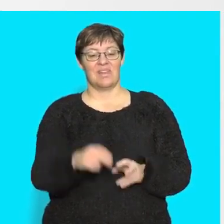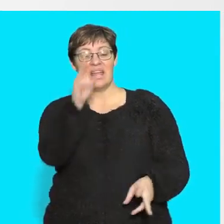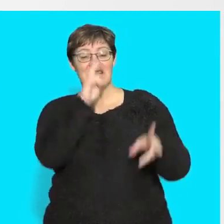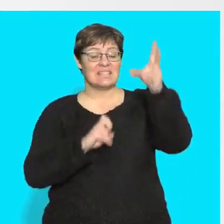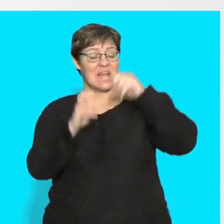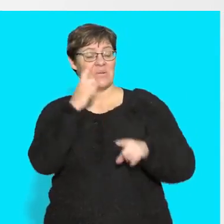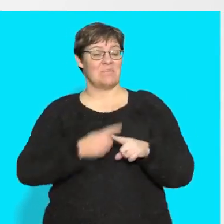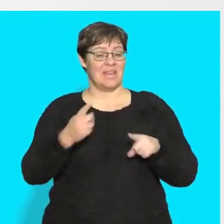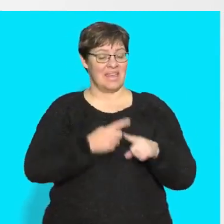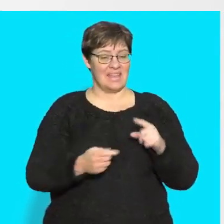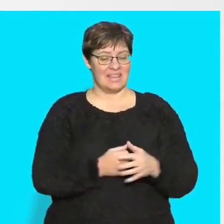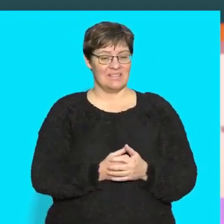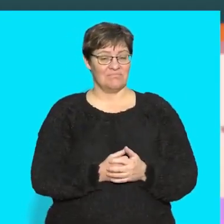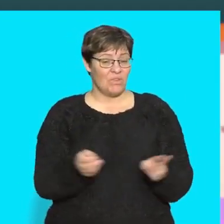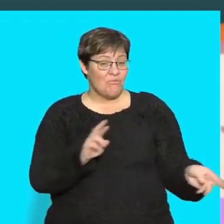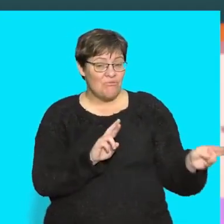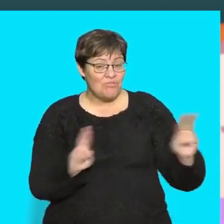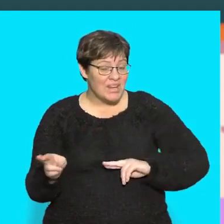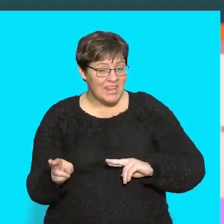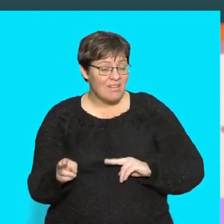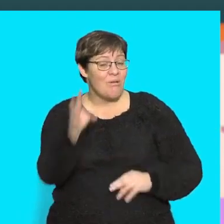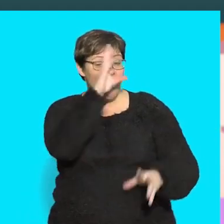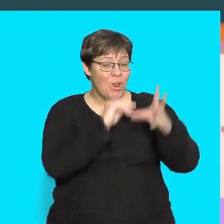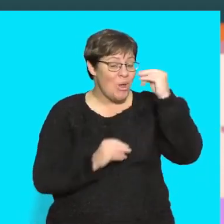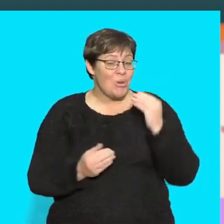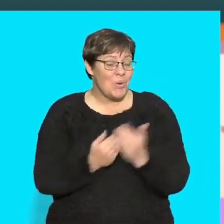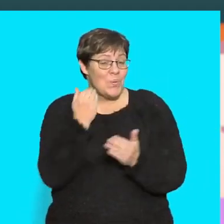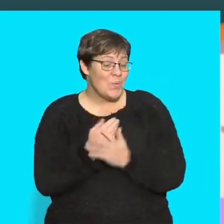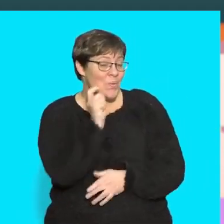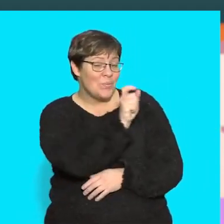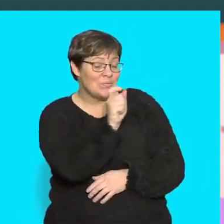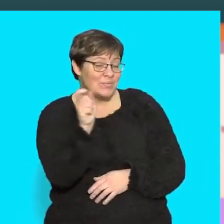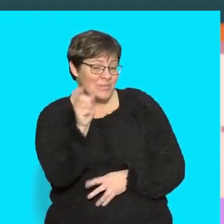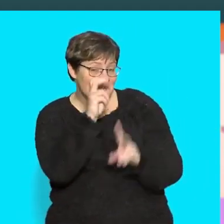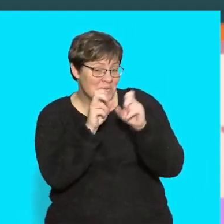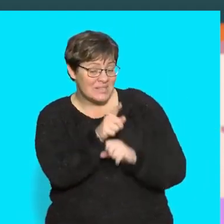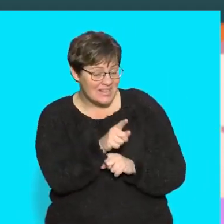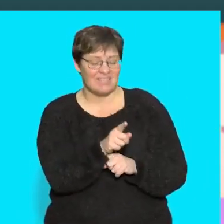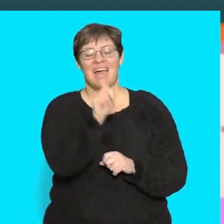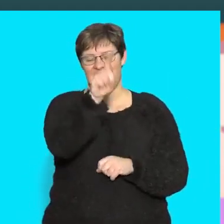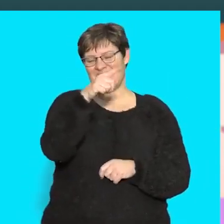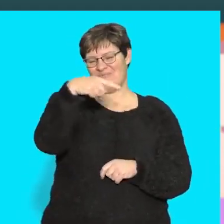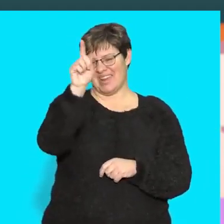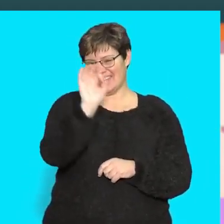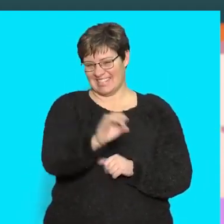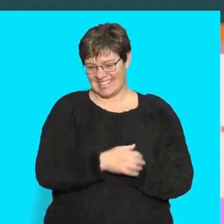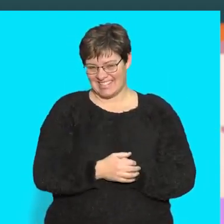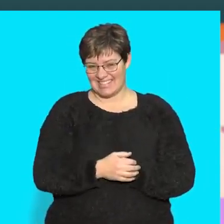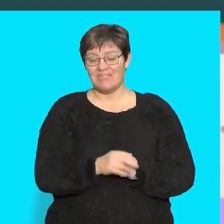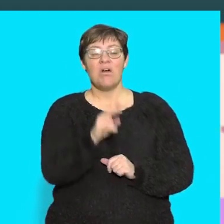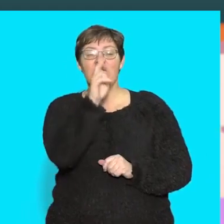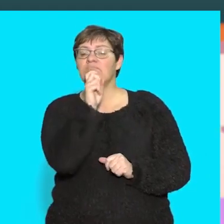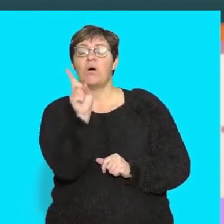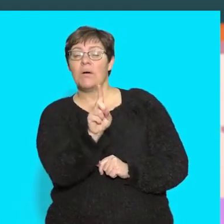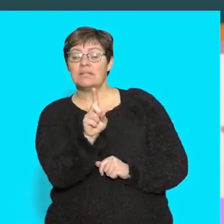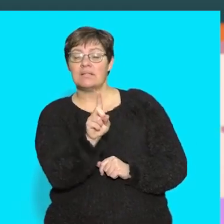Soundplay. Are you ready to learn some new sounds? Of course you are. We are going to learn about